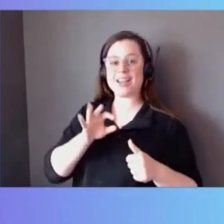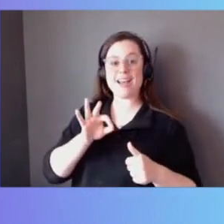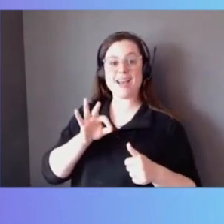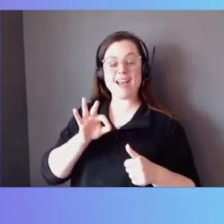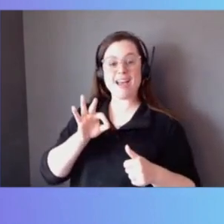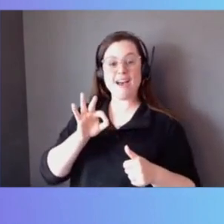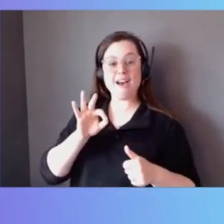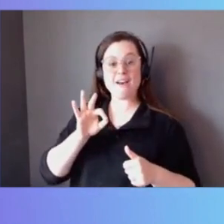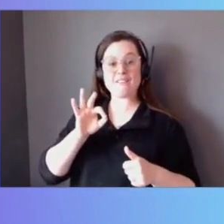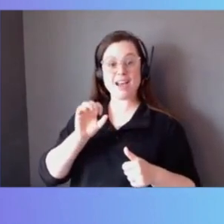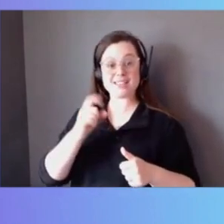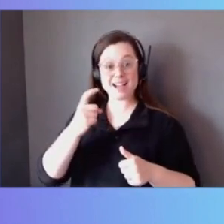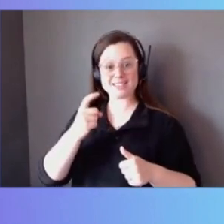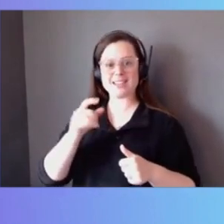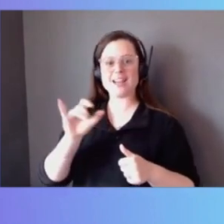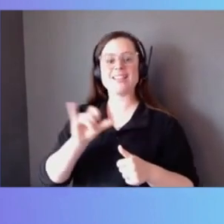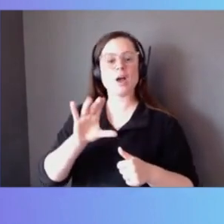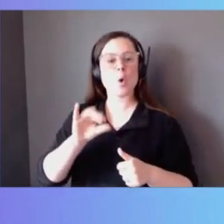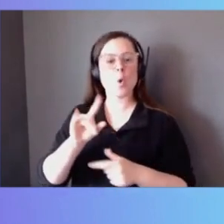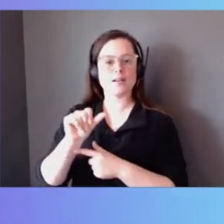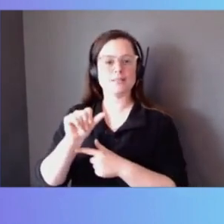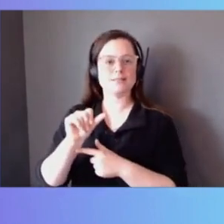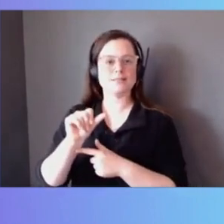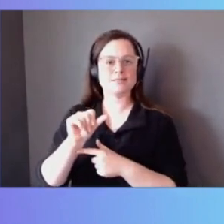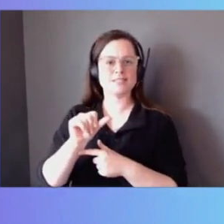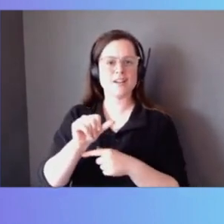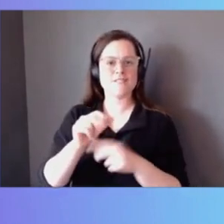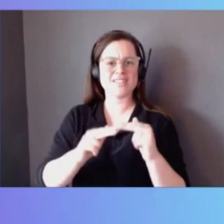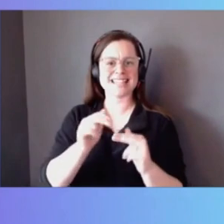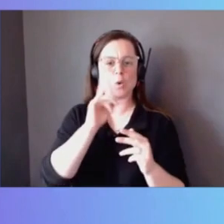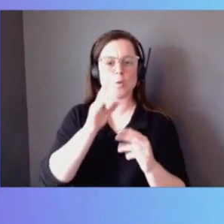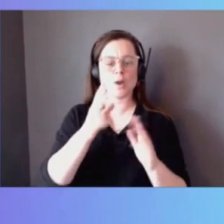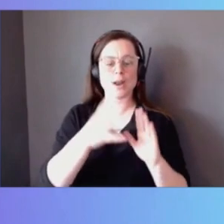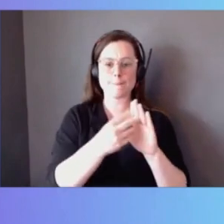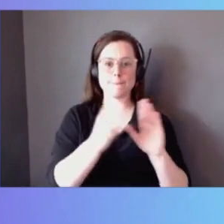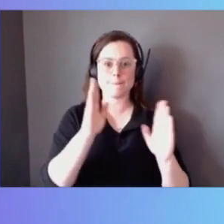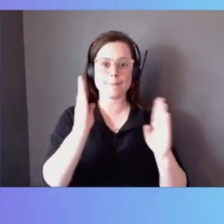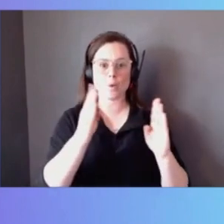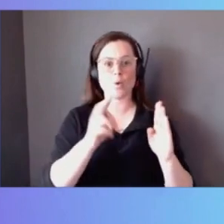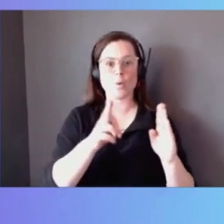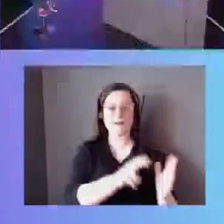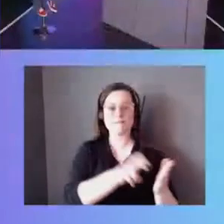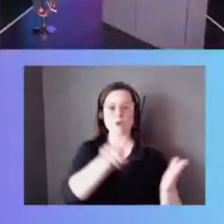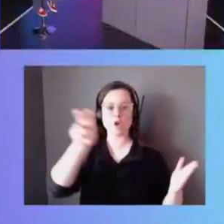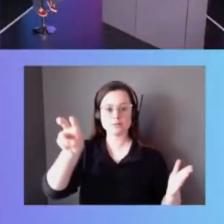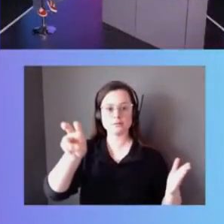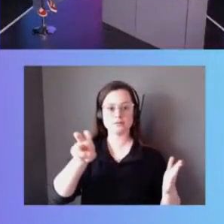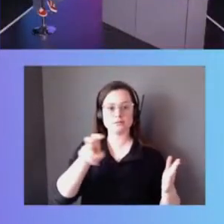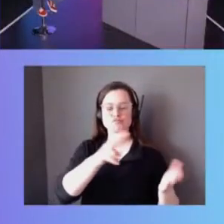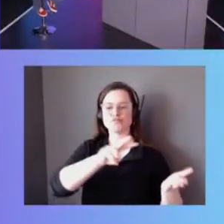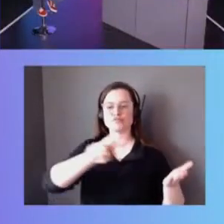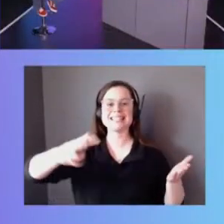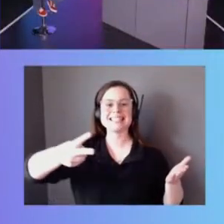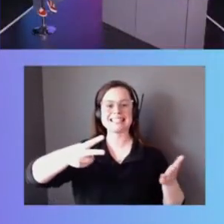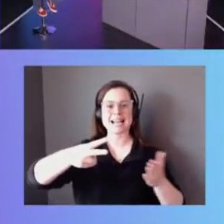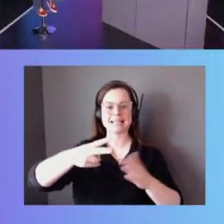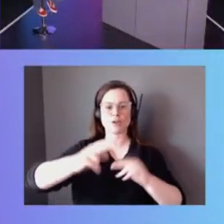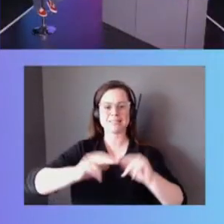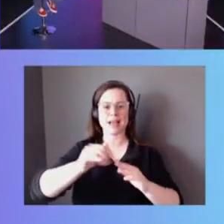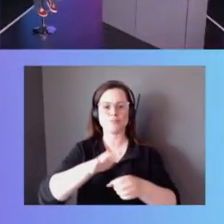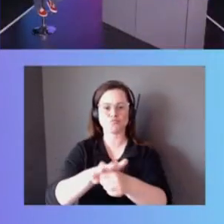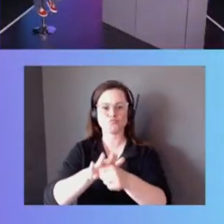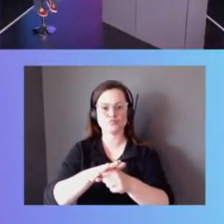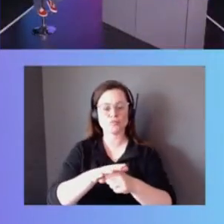treat a colo, a secondary colo facility. You would mirror stuff or you would vault stuff to a secondary site with another storage array. Well,